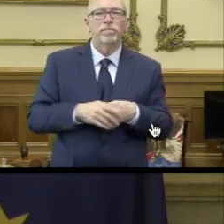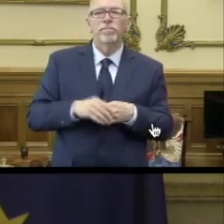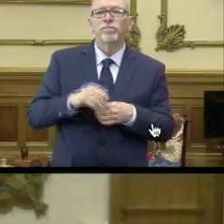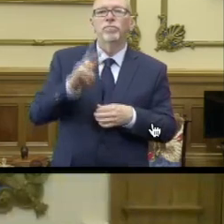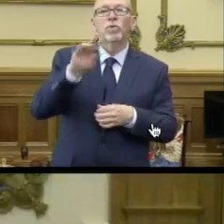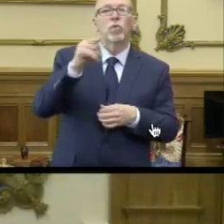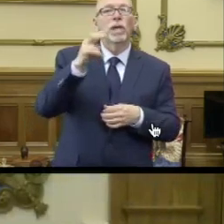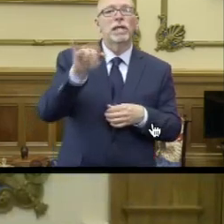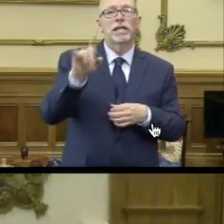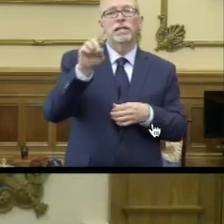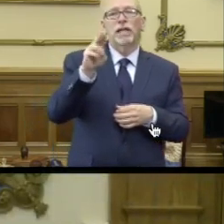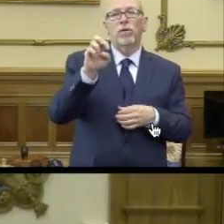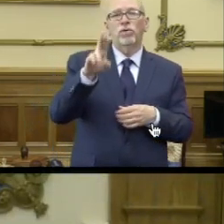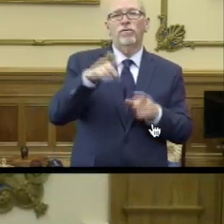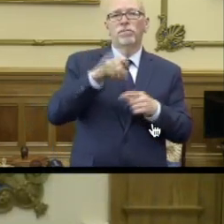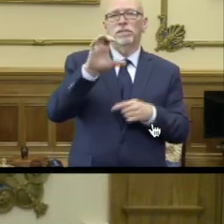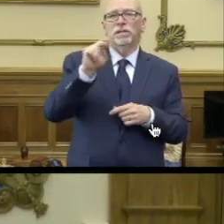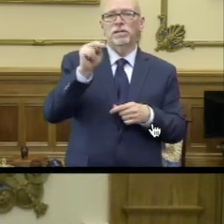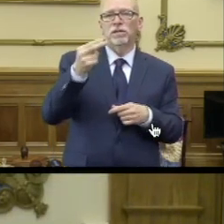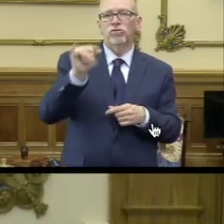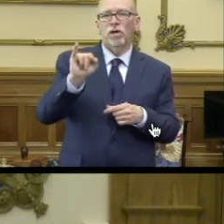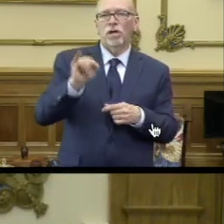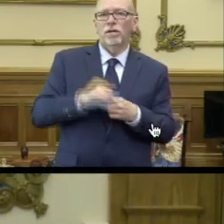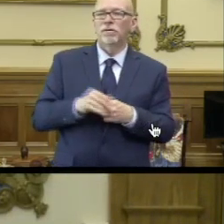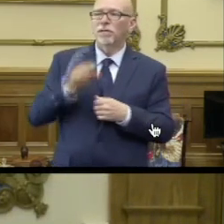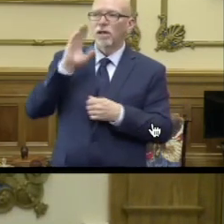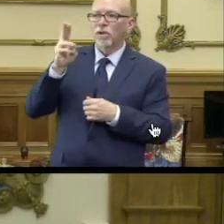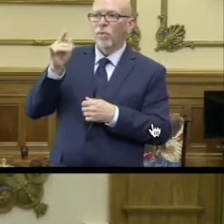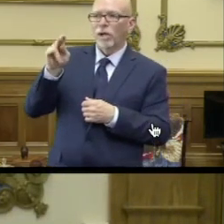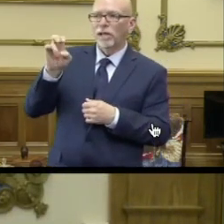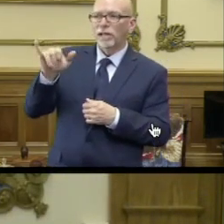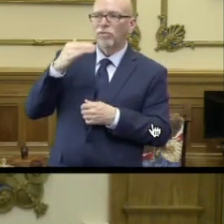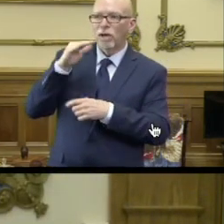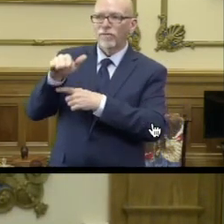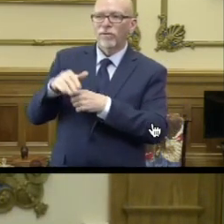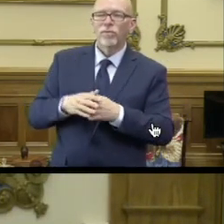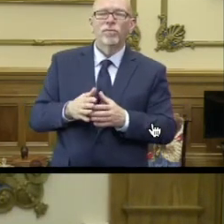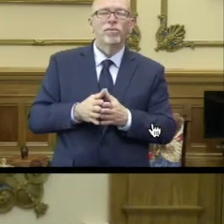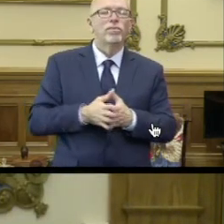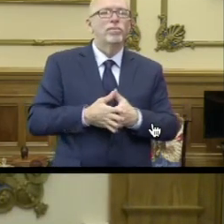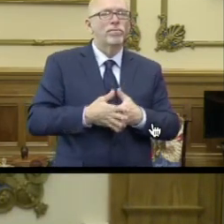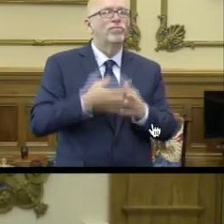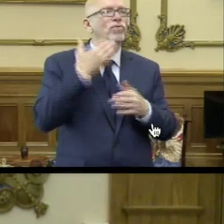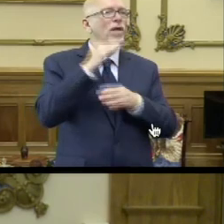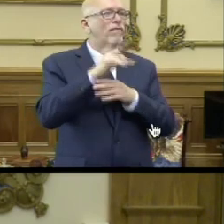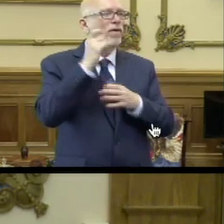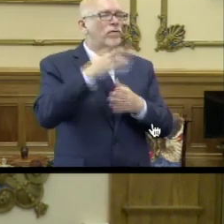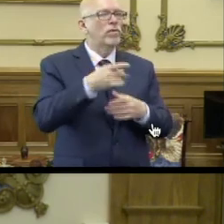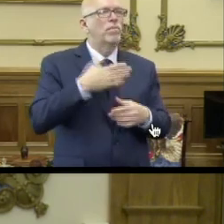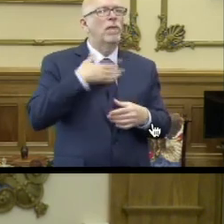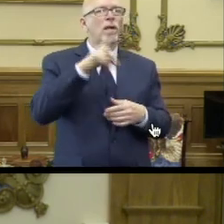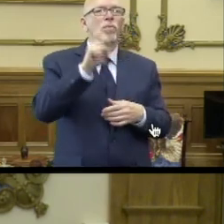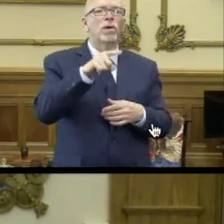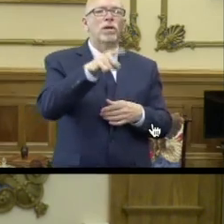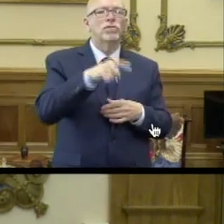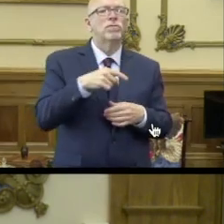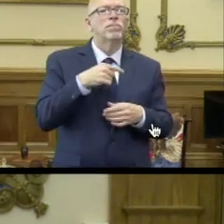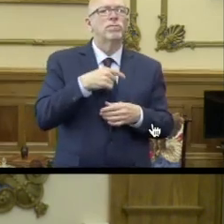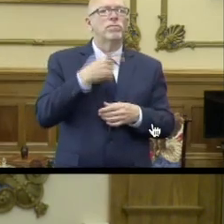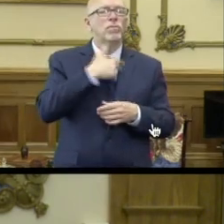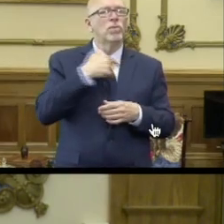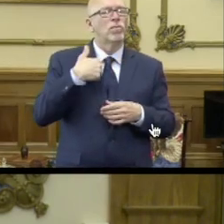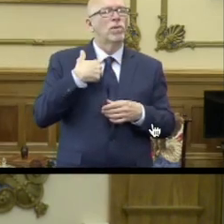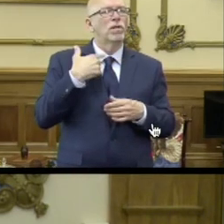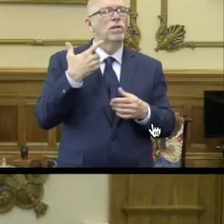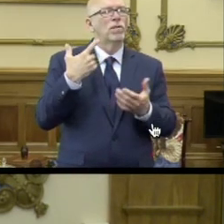Downard, CNHI. Hello, Whitney. Good afternoon. Good afternoon, Governor. My question is, we were talking